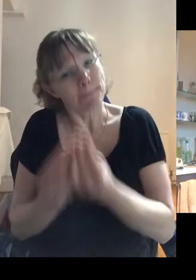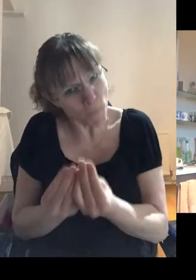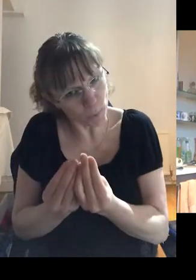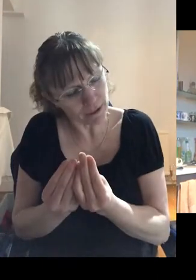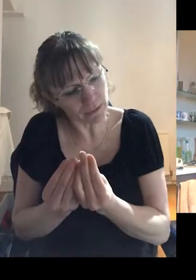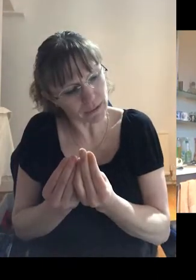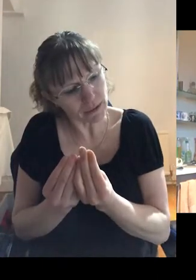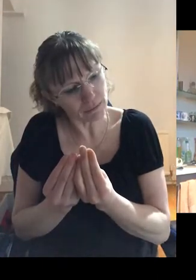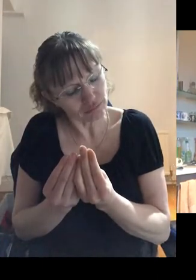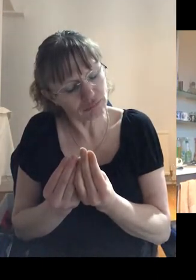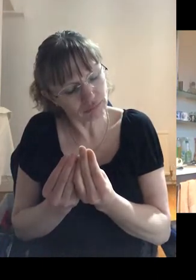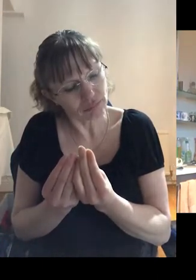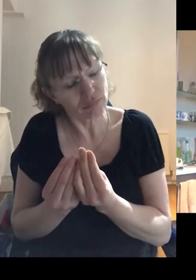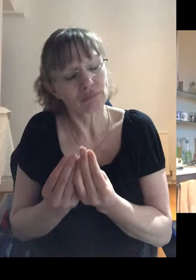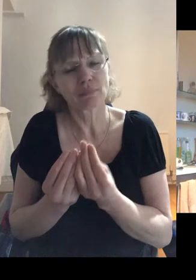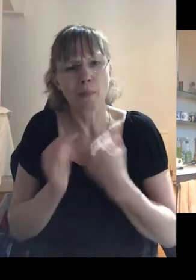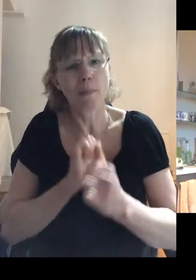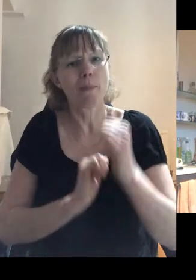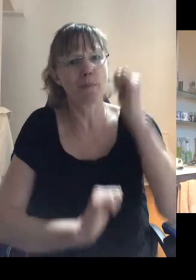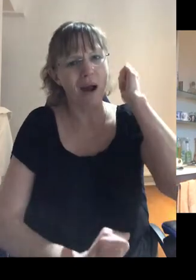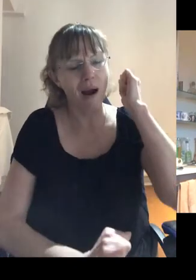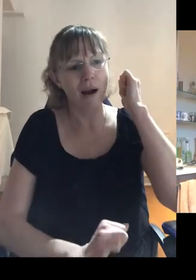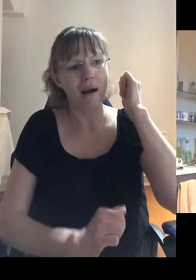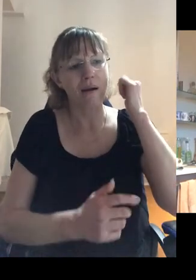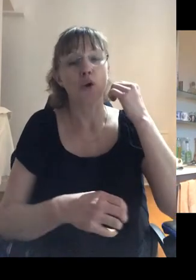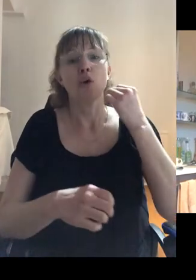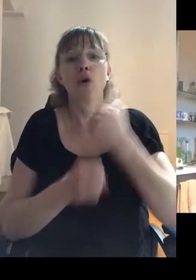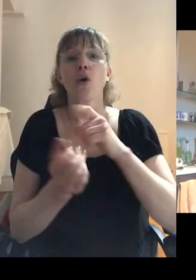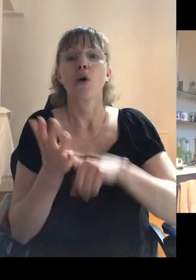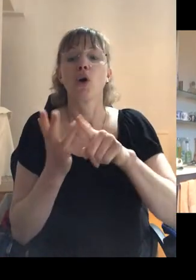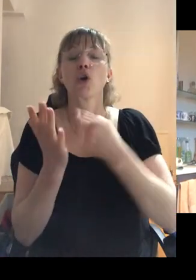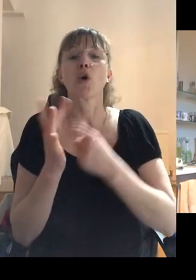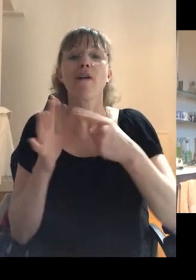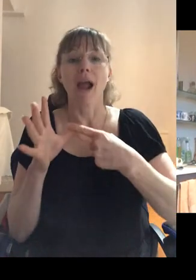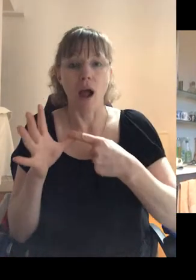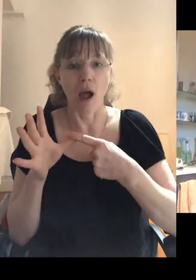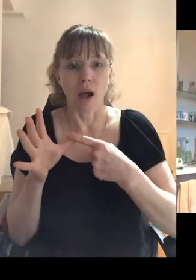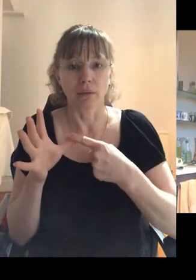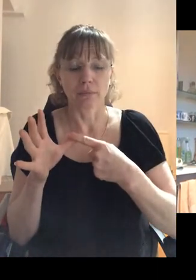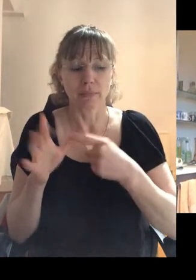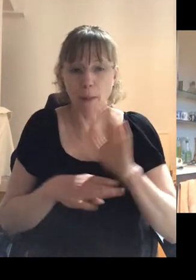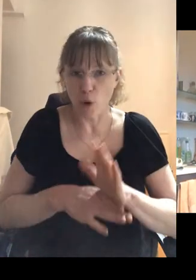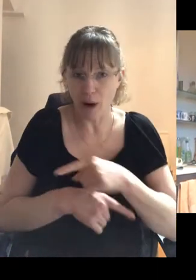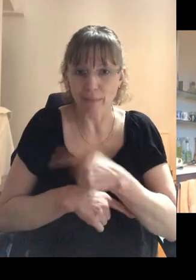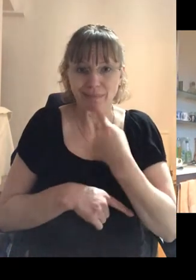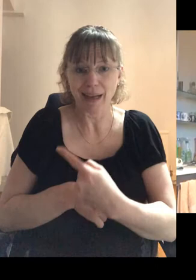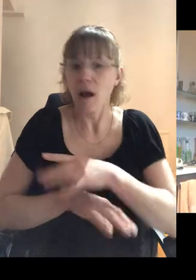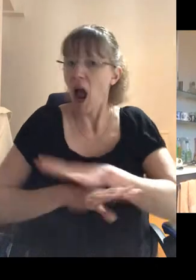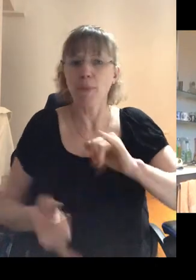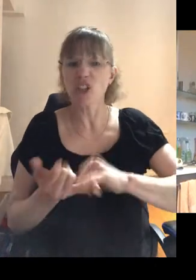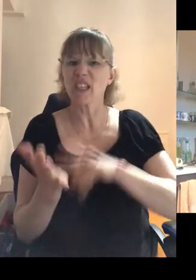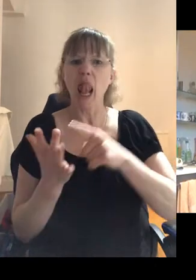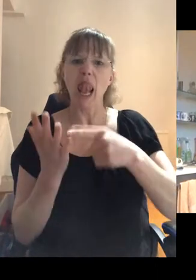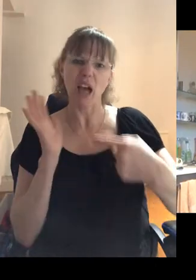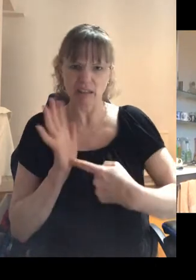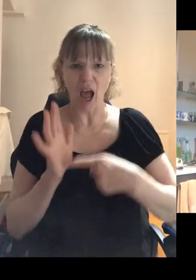episode two where, um, Gloria says, don't tell them all. I, I, I, I, I'm not a slut. I